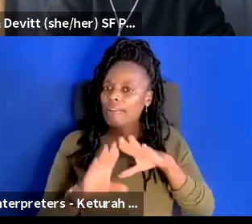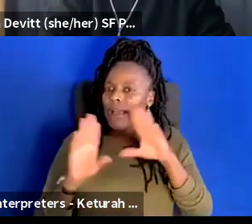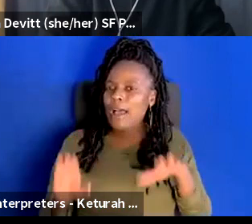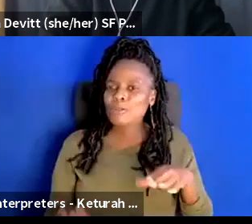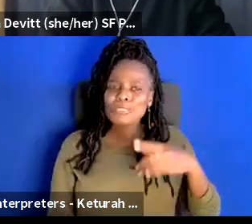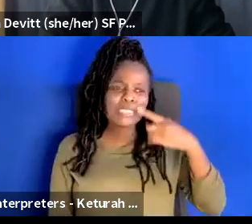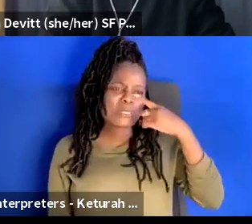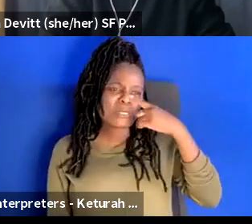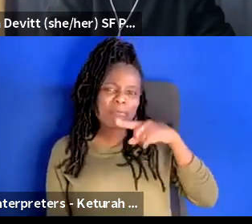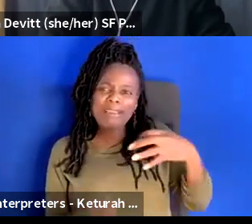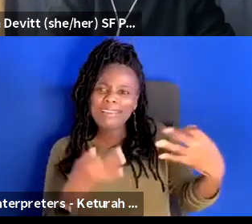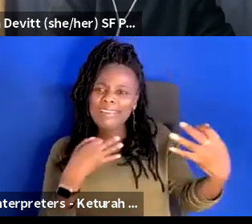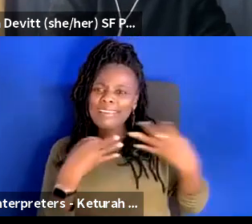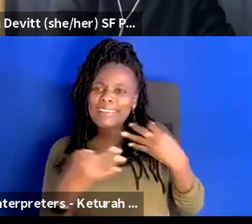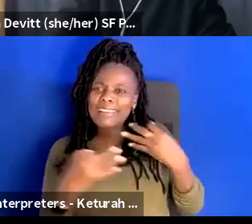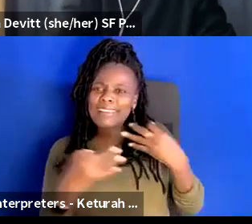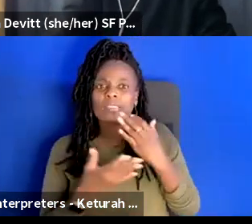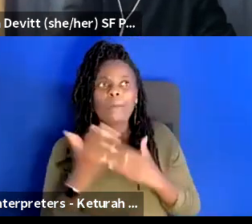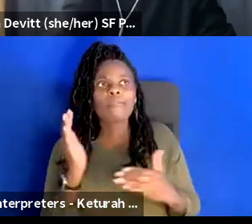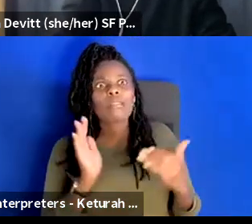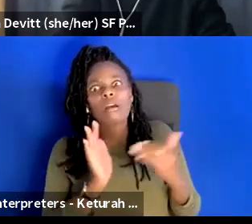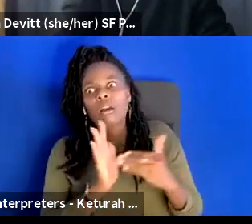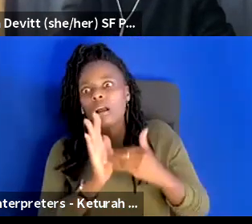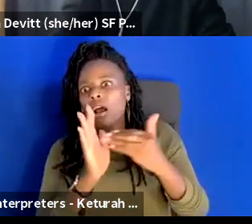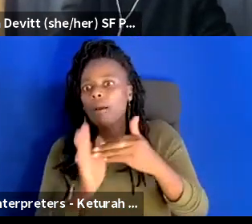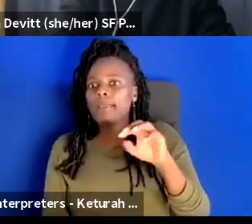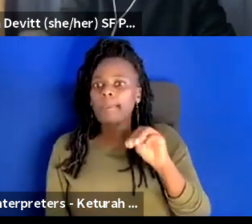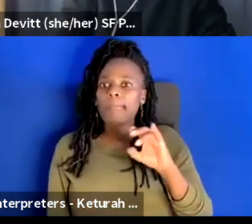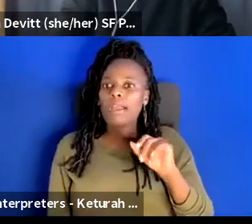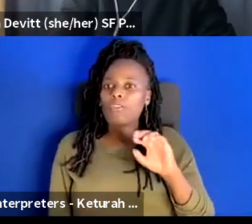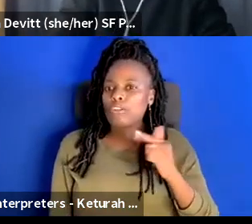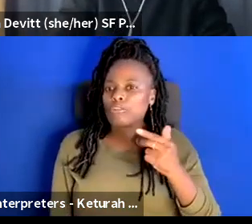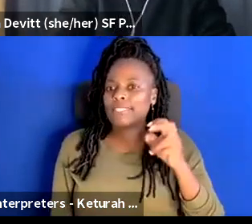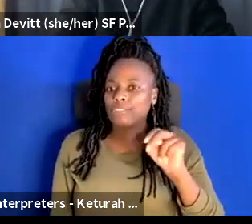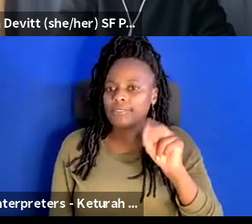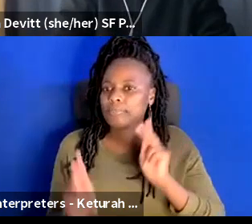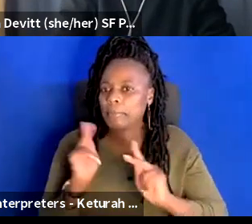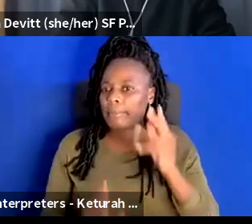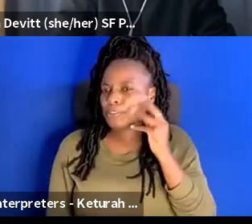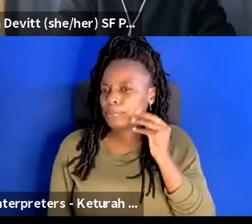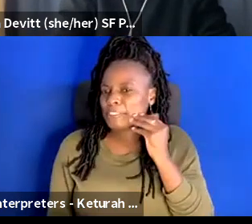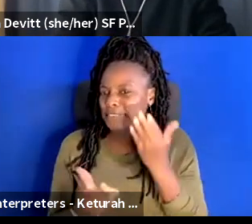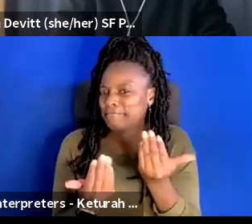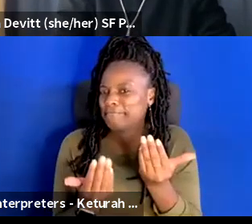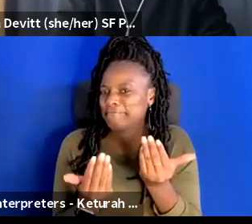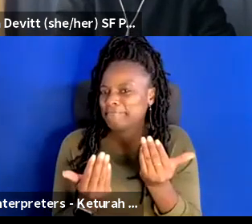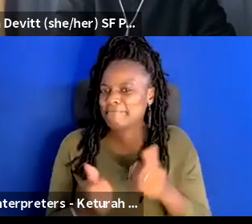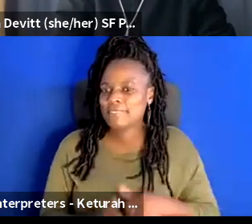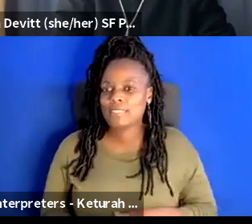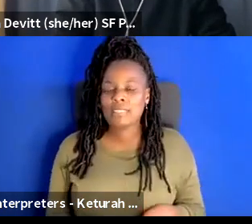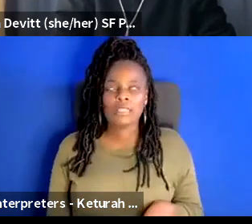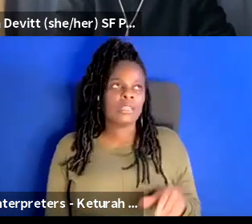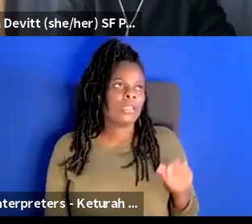some of these common microaggressions that people are experiencing oh goodness